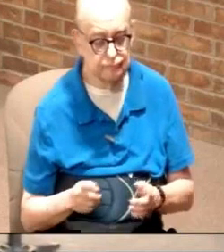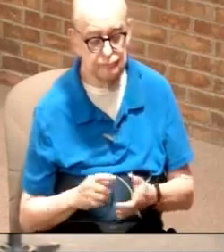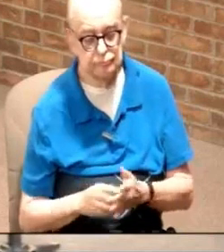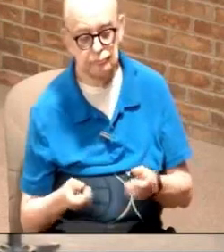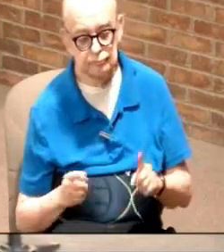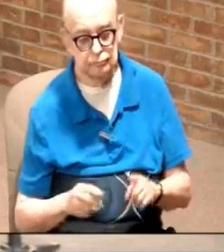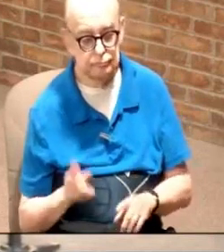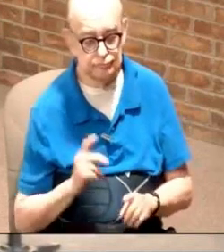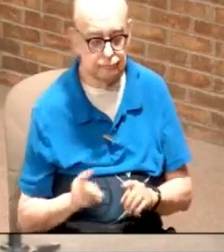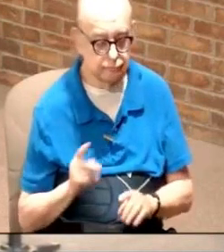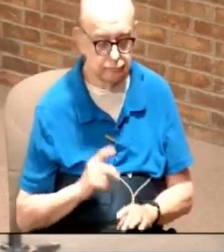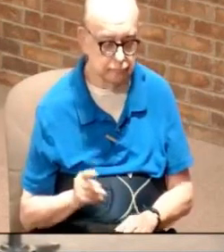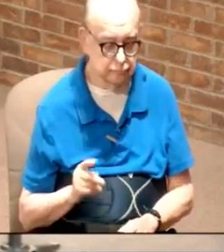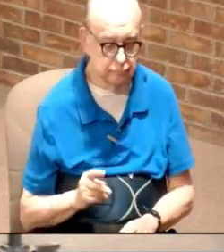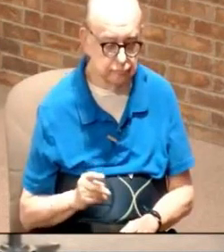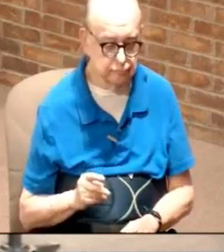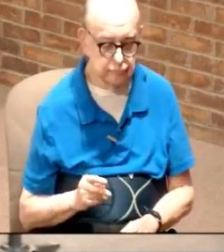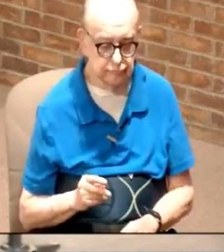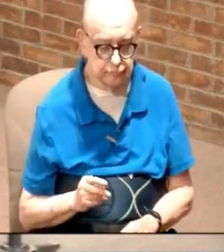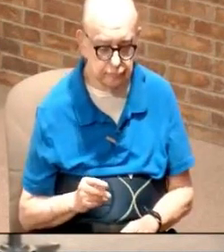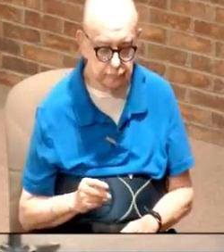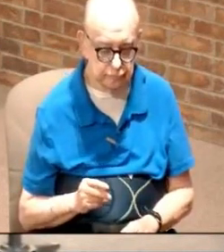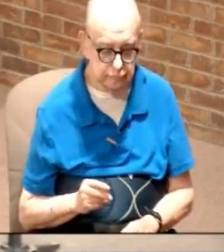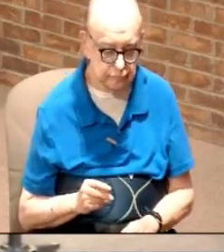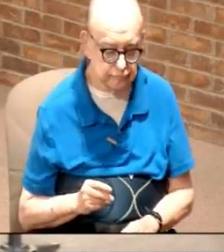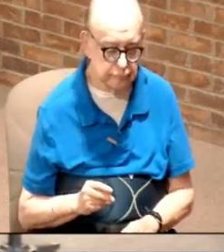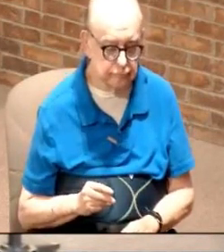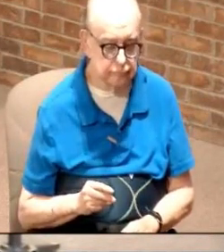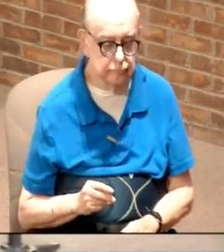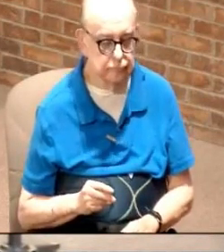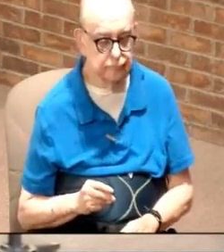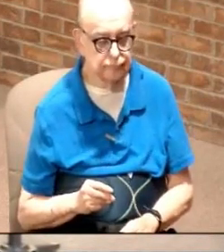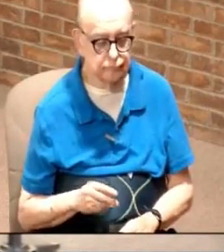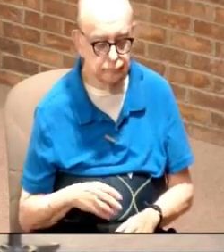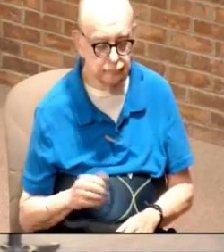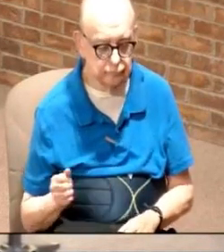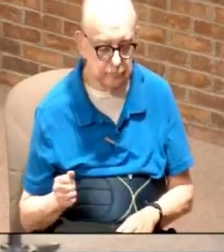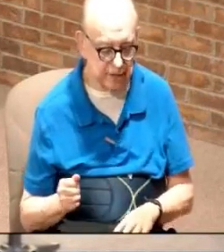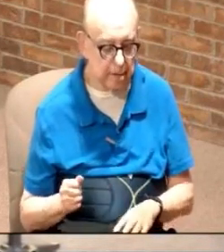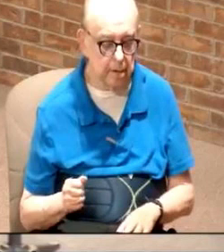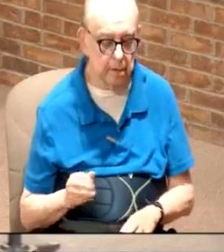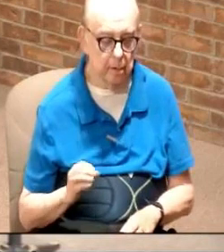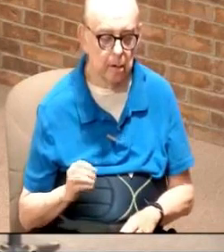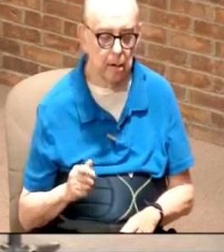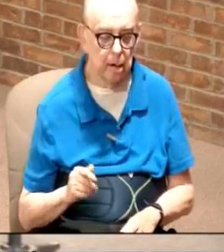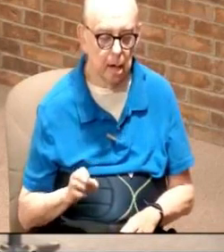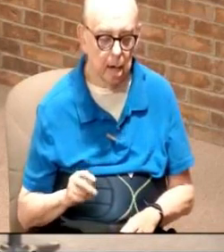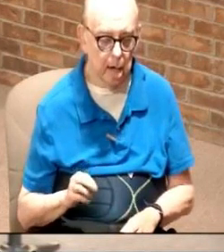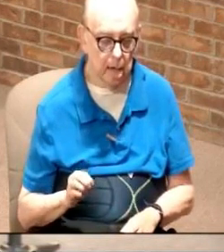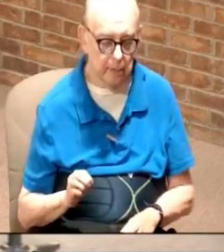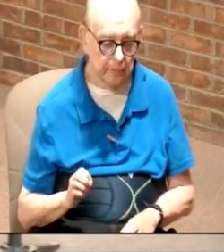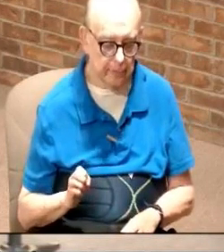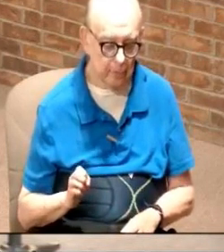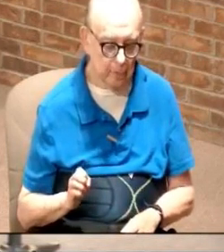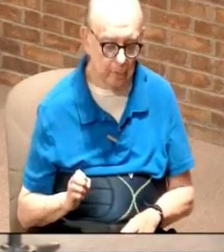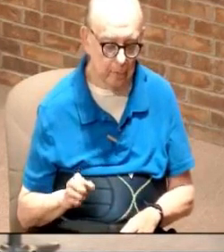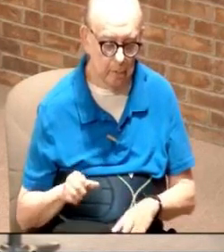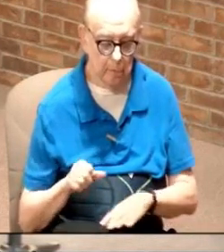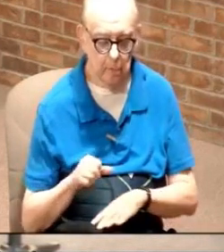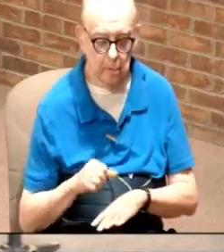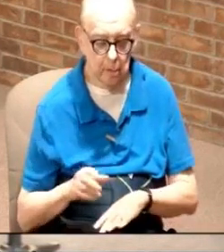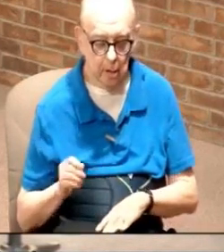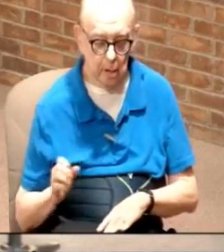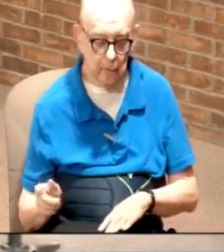when people will prayerfully basically will take olive oil, it's what it is, and basically will